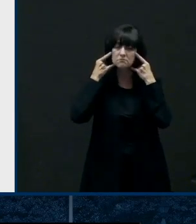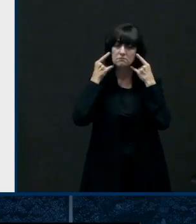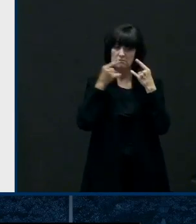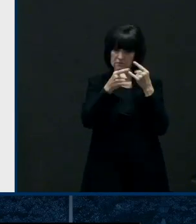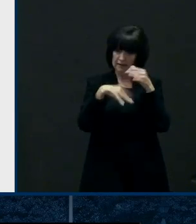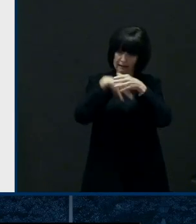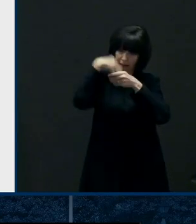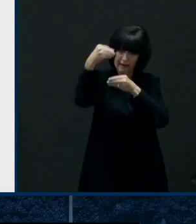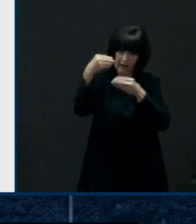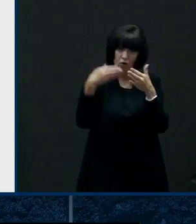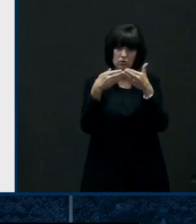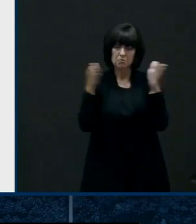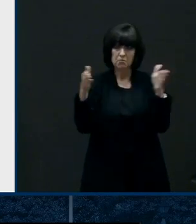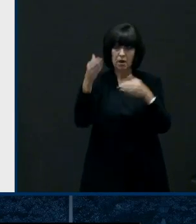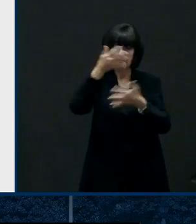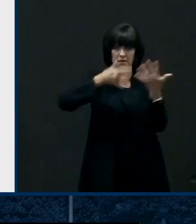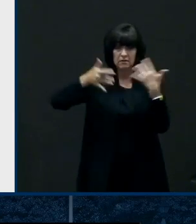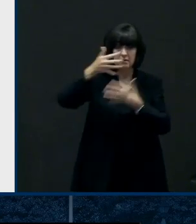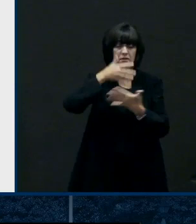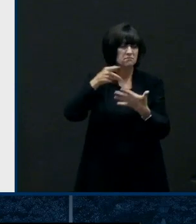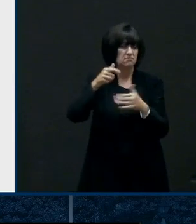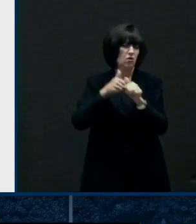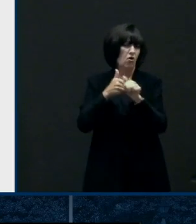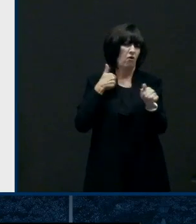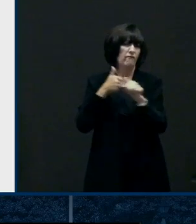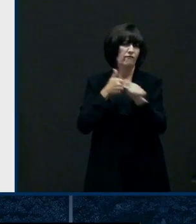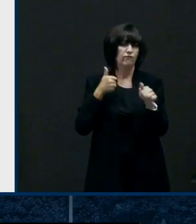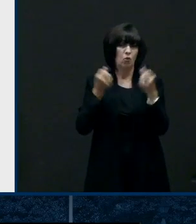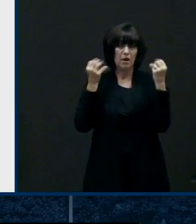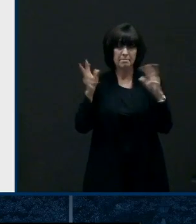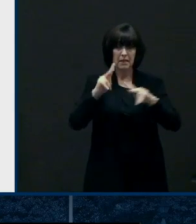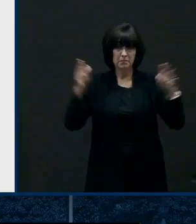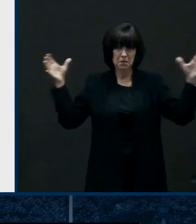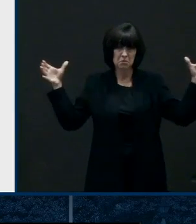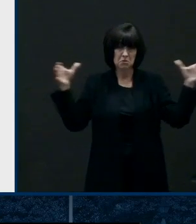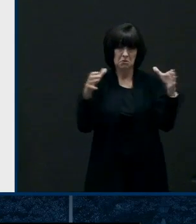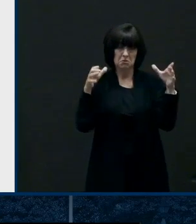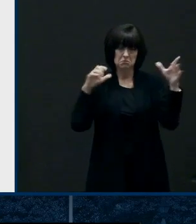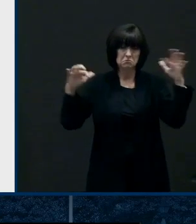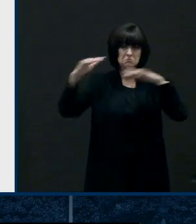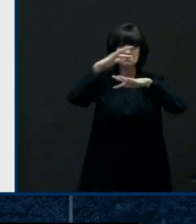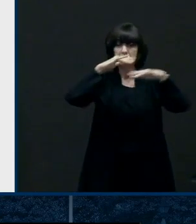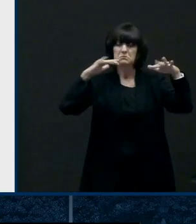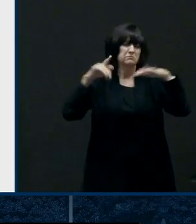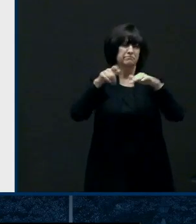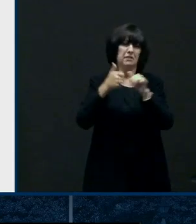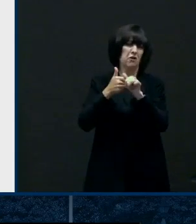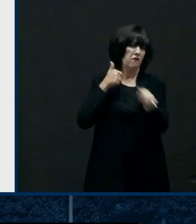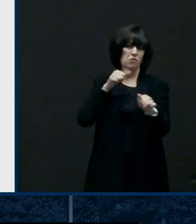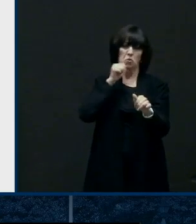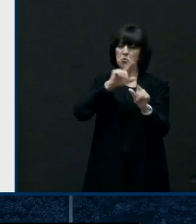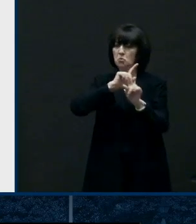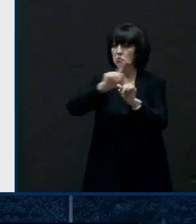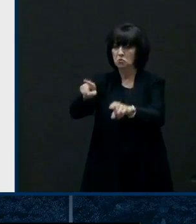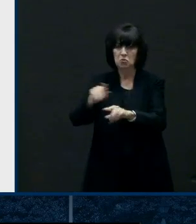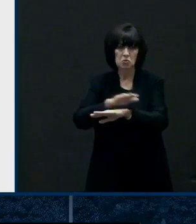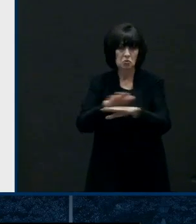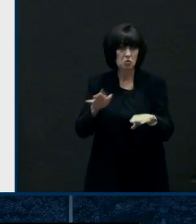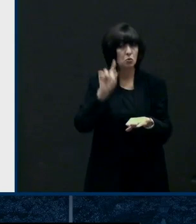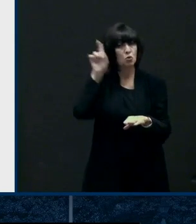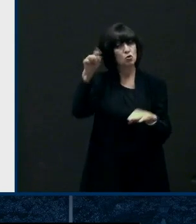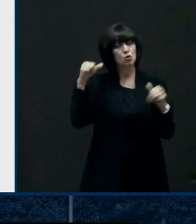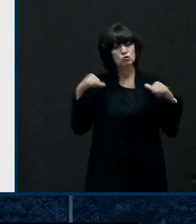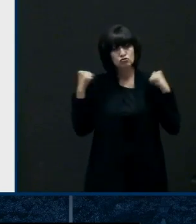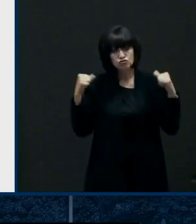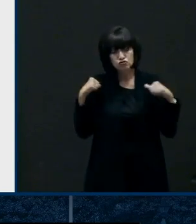public uh avoid large gatherings where people are bunched close together when you're in a in a gym or